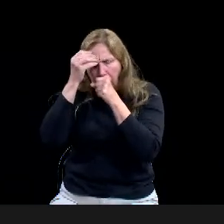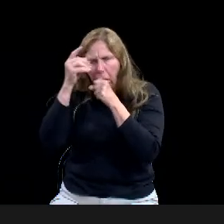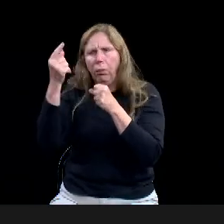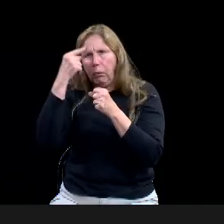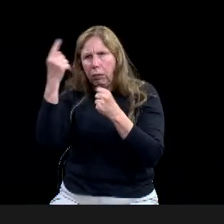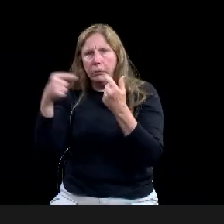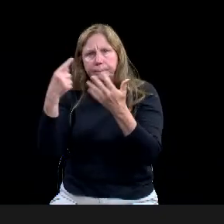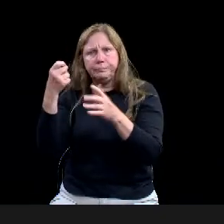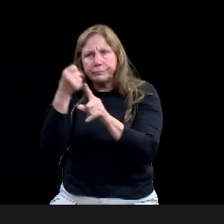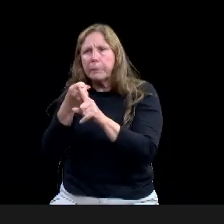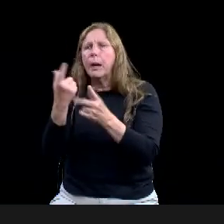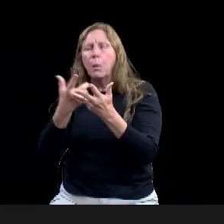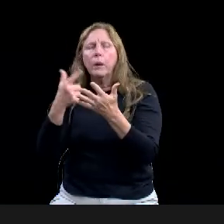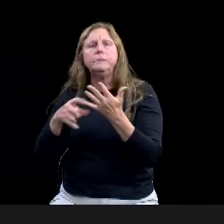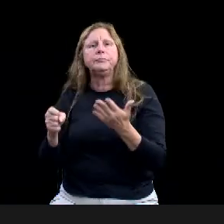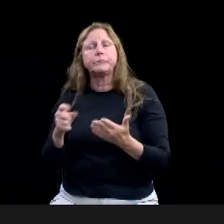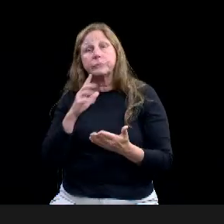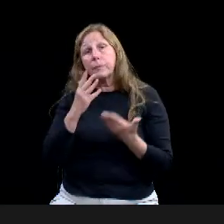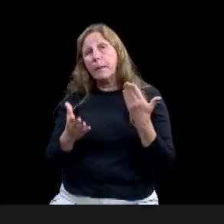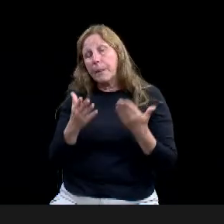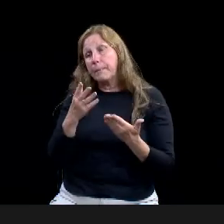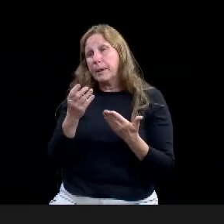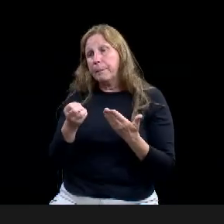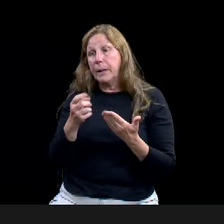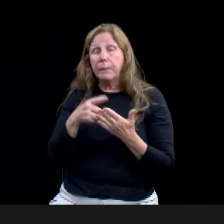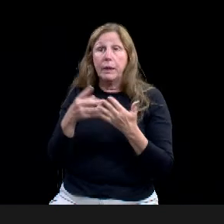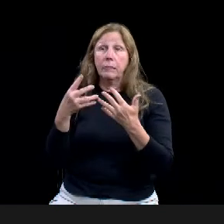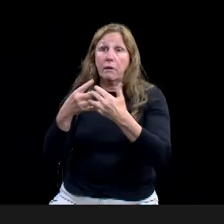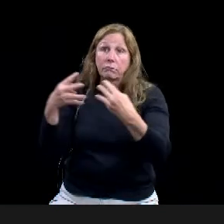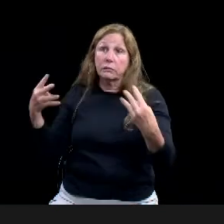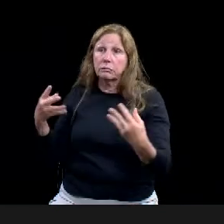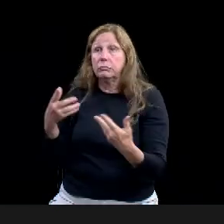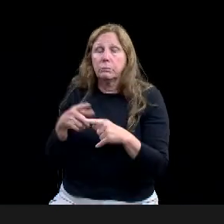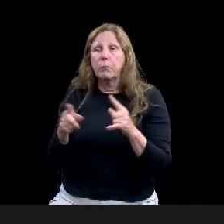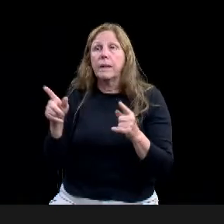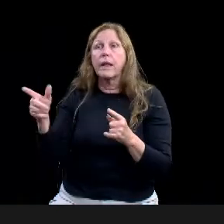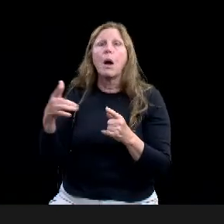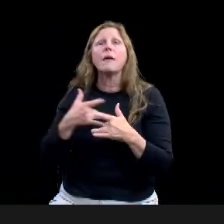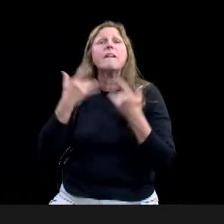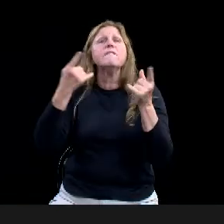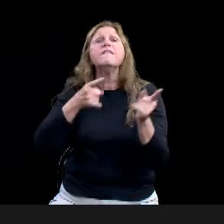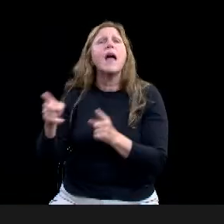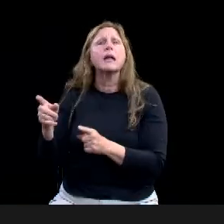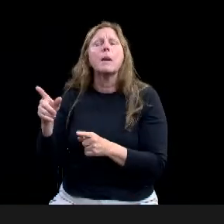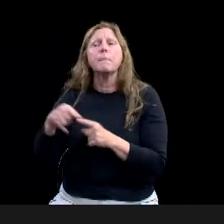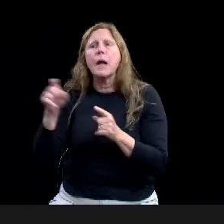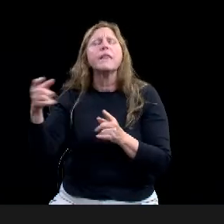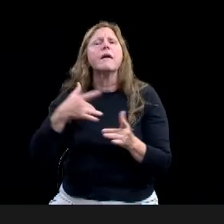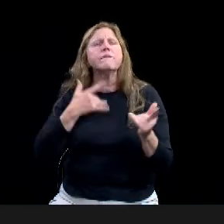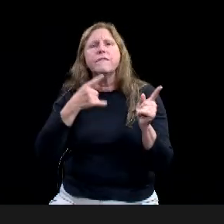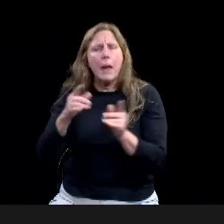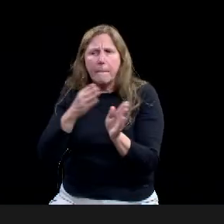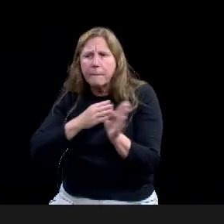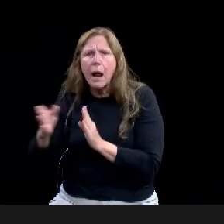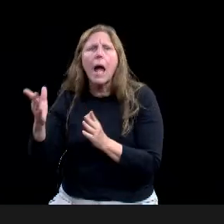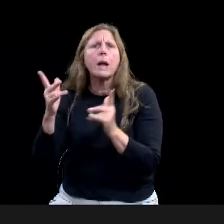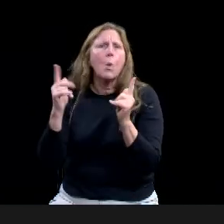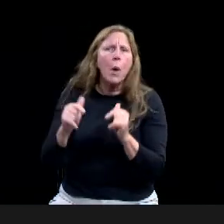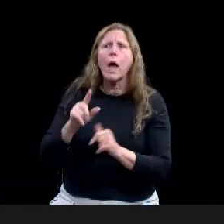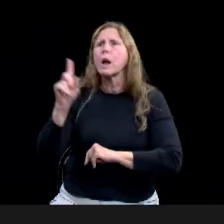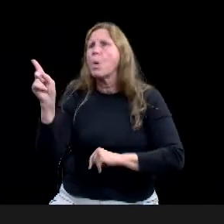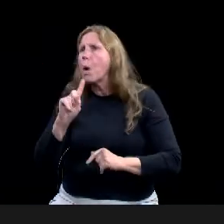it. And, um, if it's something like prices of signs or that sort of thing, we would certainly engage with that to make sure